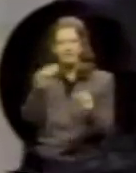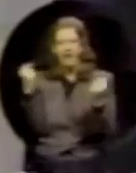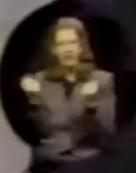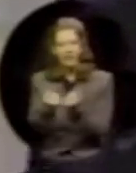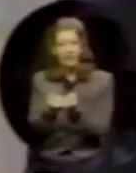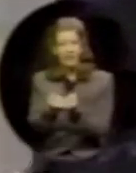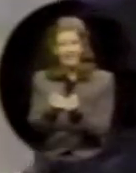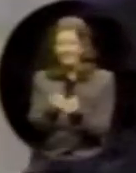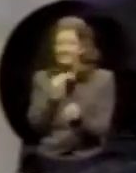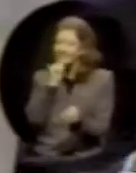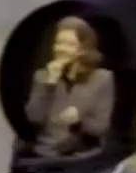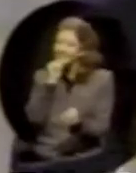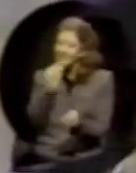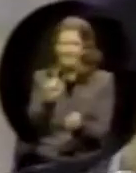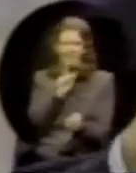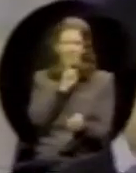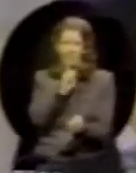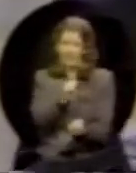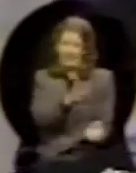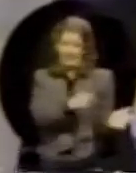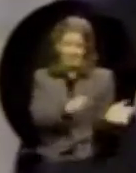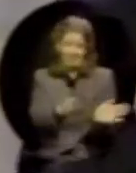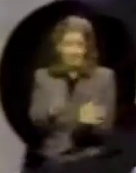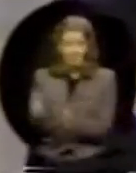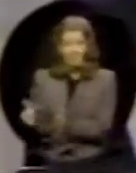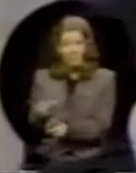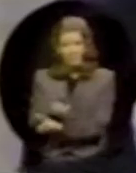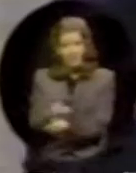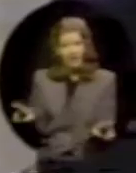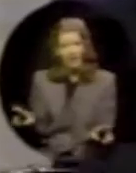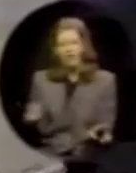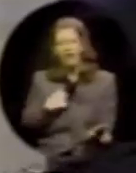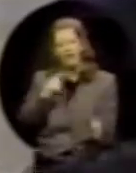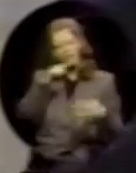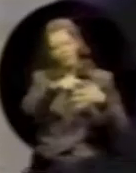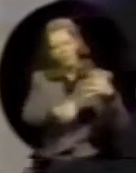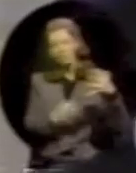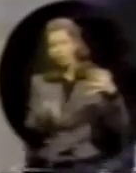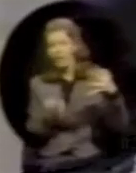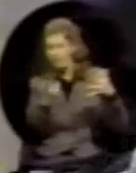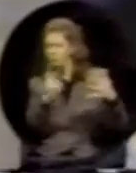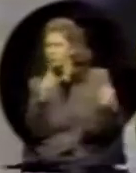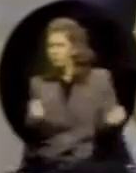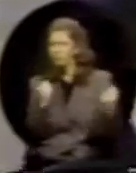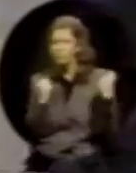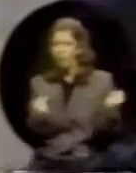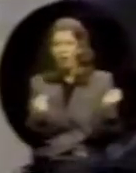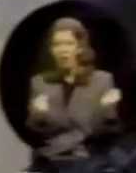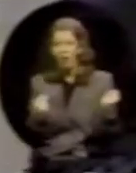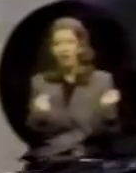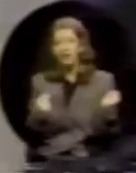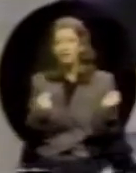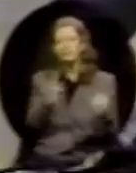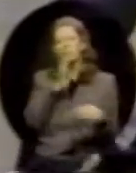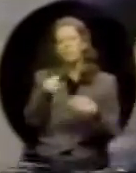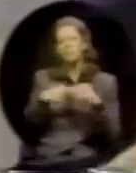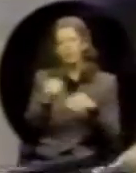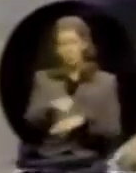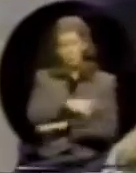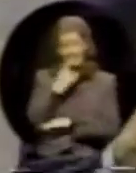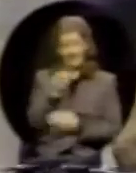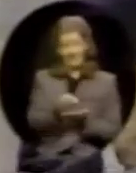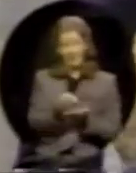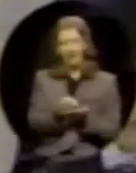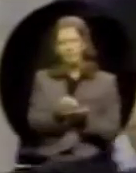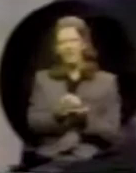They are not being prepared. And those recommendations, I think, are strong recommendations that with today's economy, we've